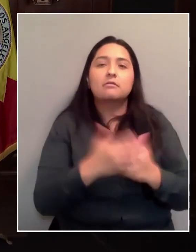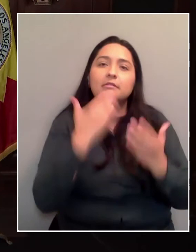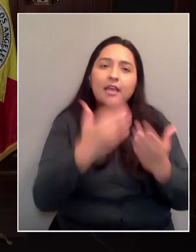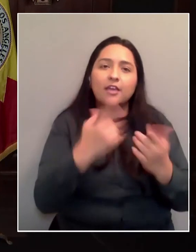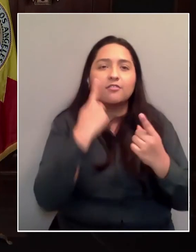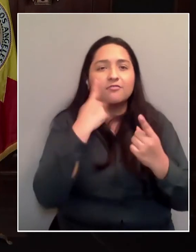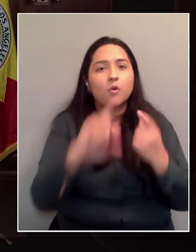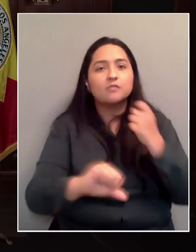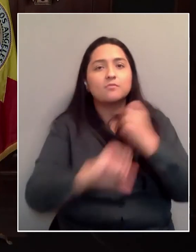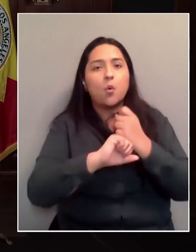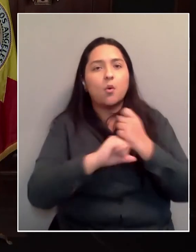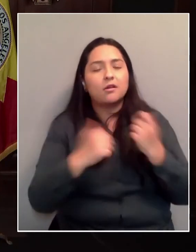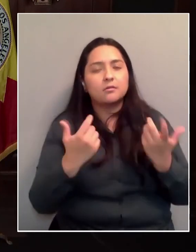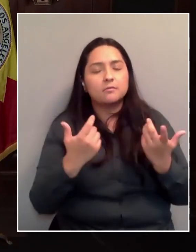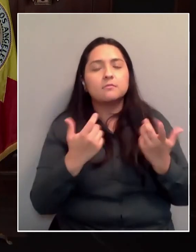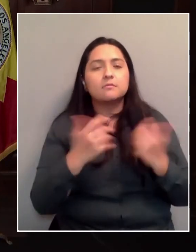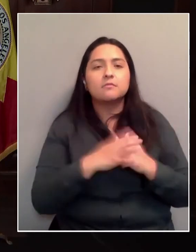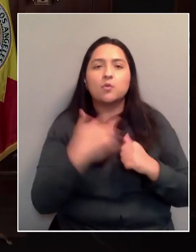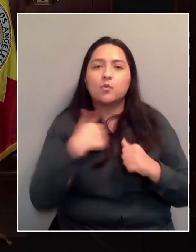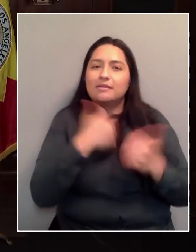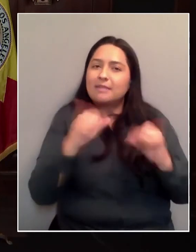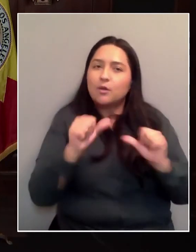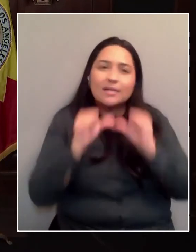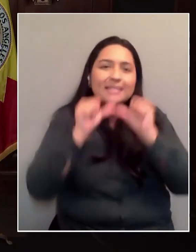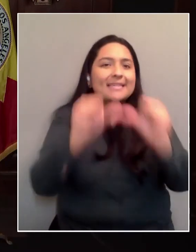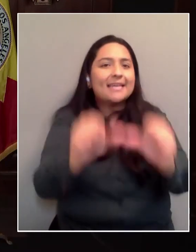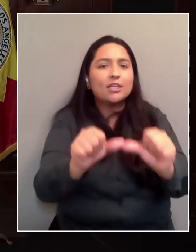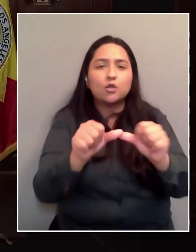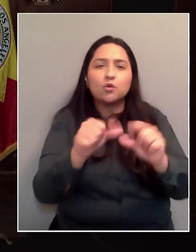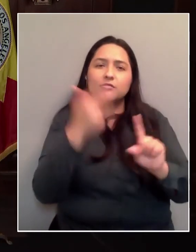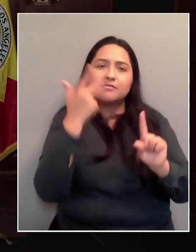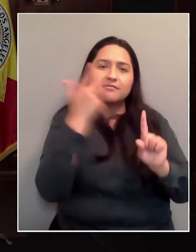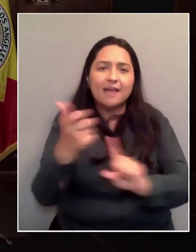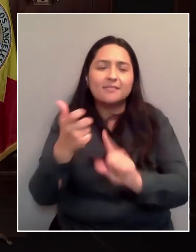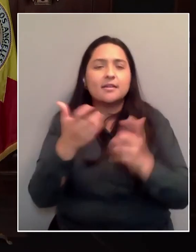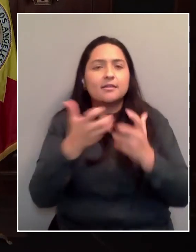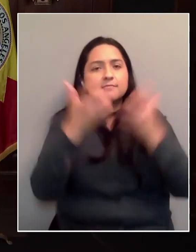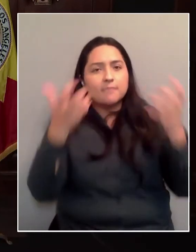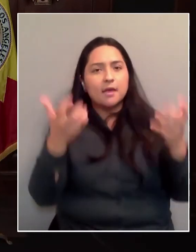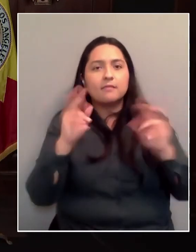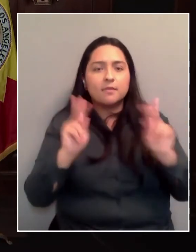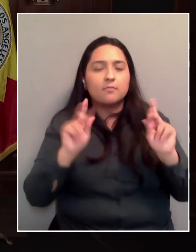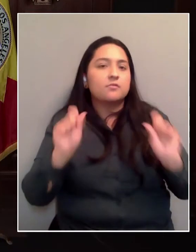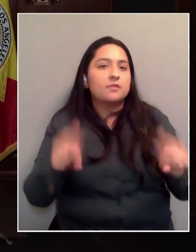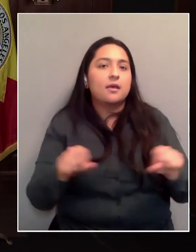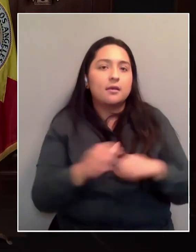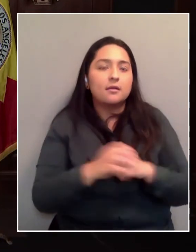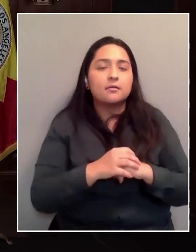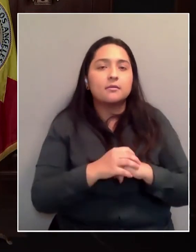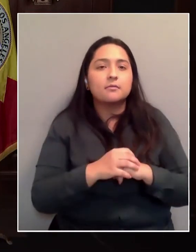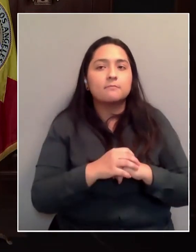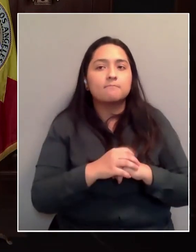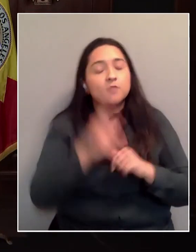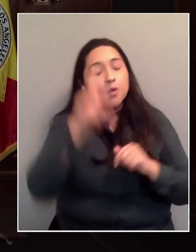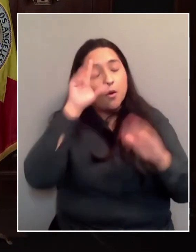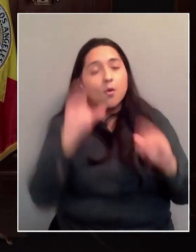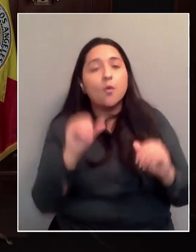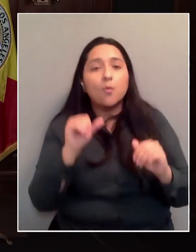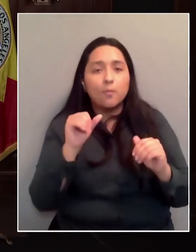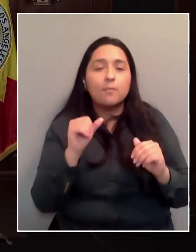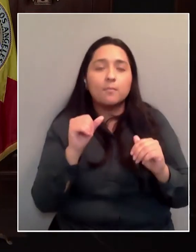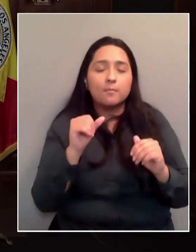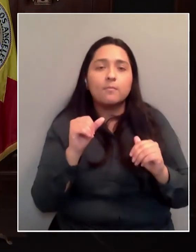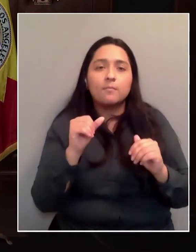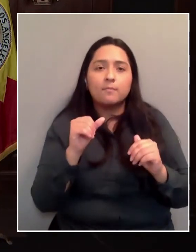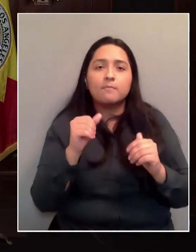will continue meeting the moment and vaccinating as many people as we get vaccines for. And it is my hope that we will, bearing good